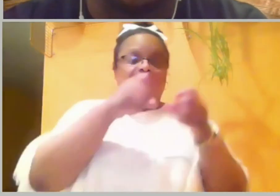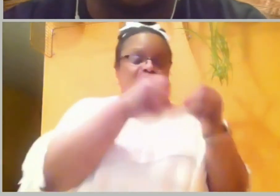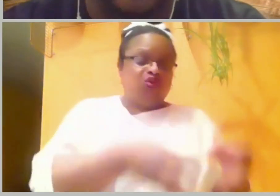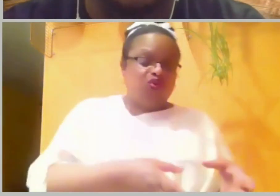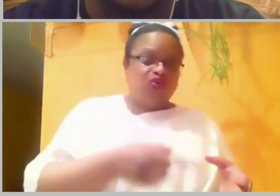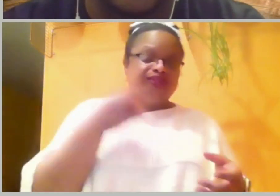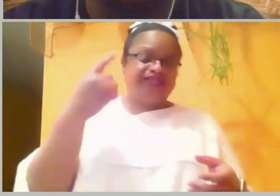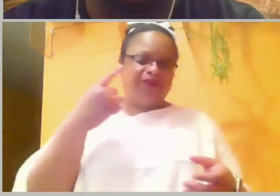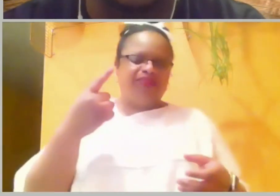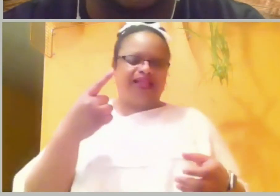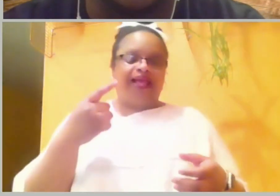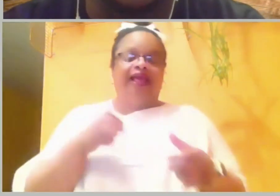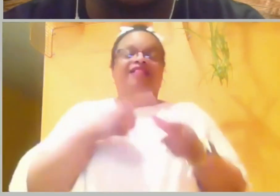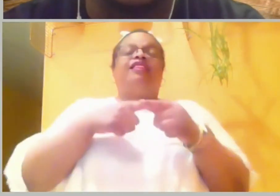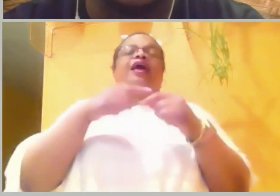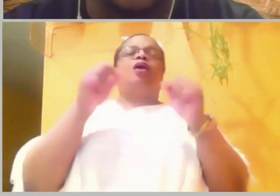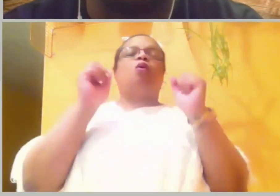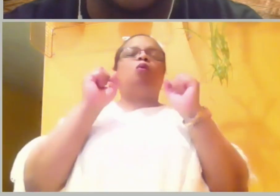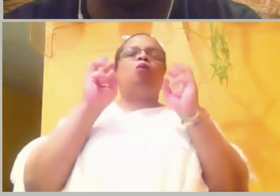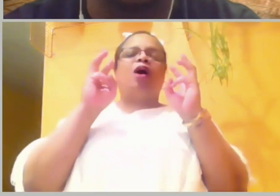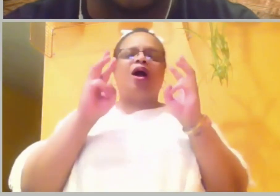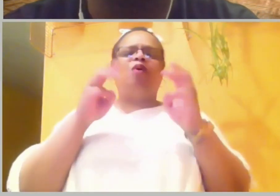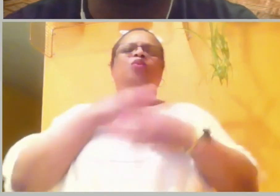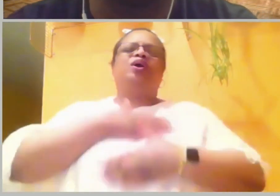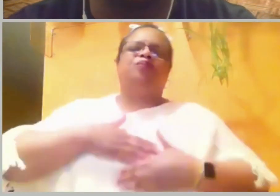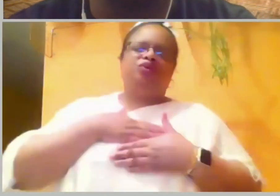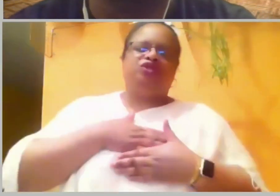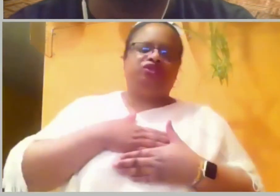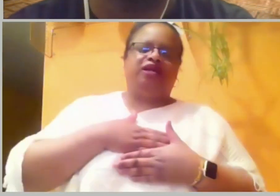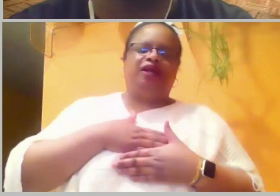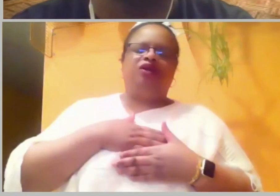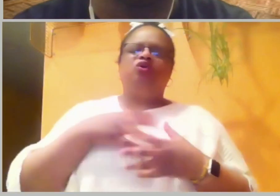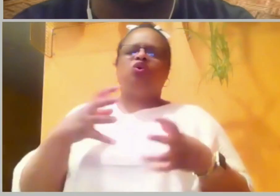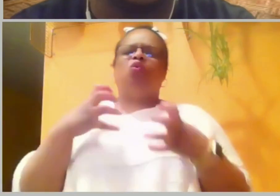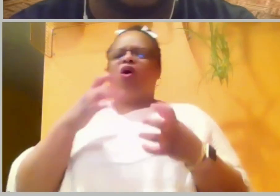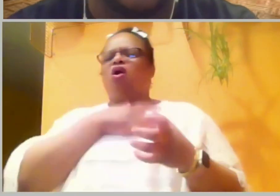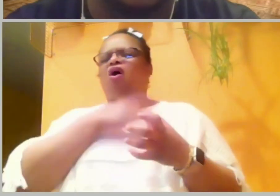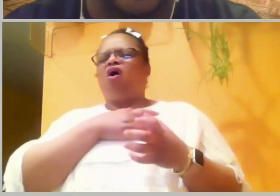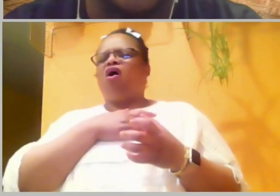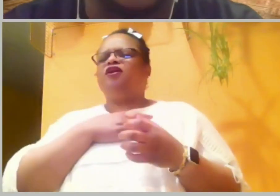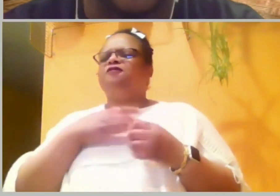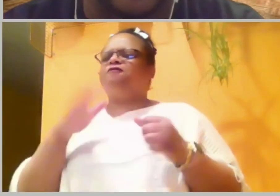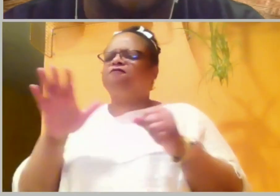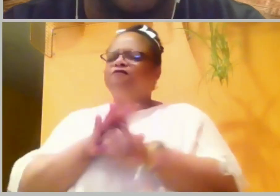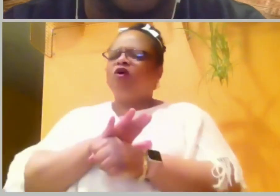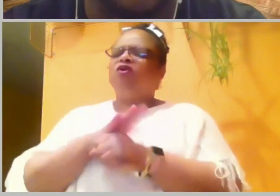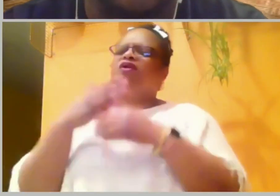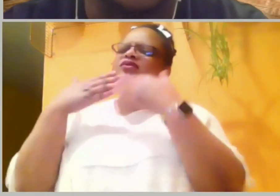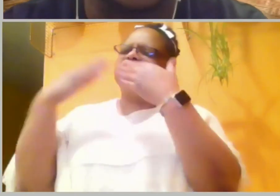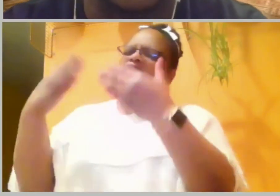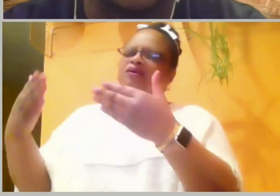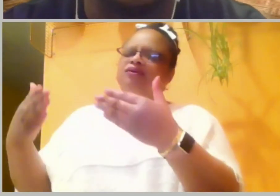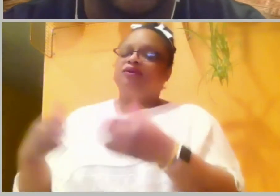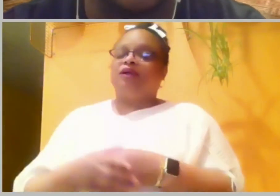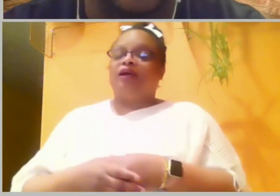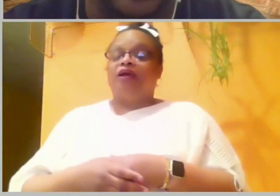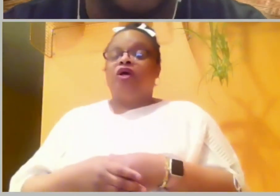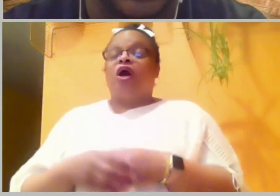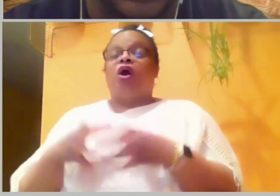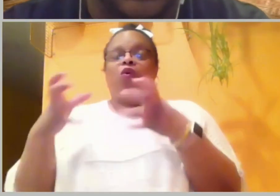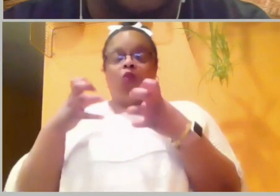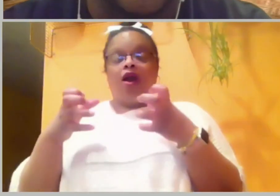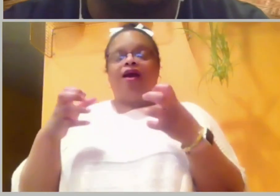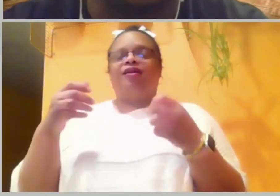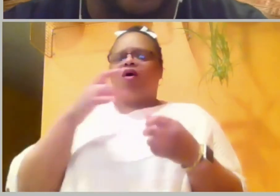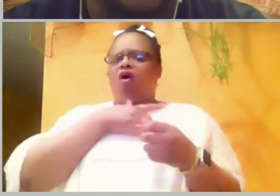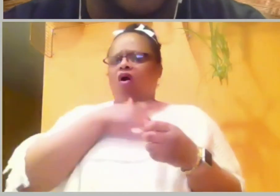And so, Father, help us, Lord, to really have minds and hearts that are fully engaged in tonight's Bible discussion, Father God.